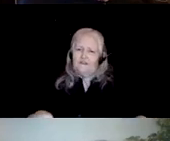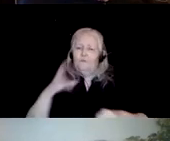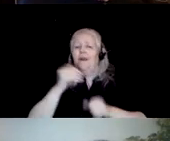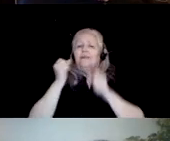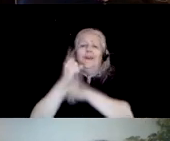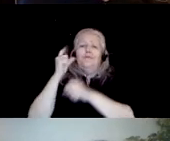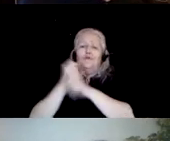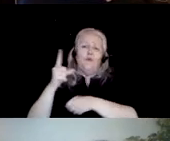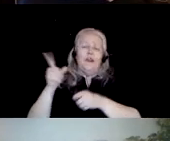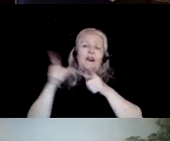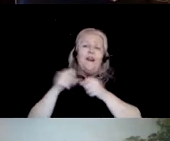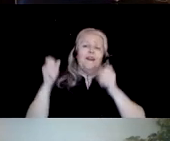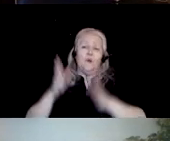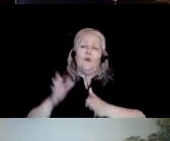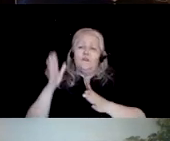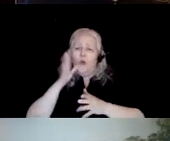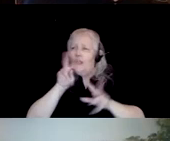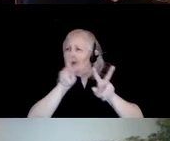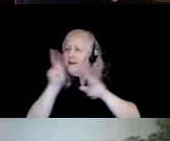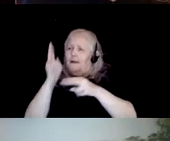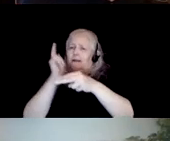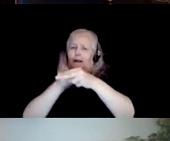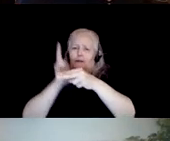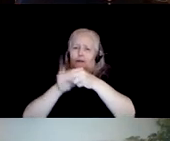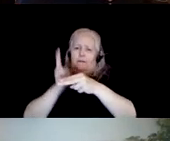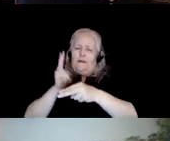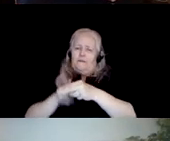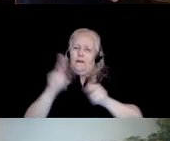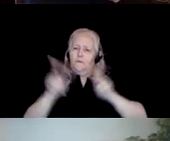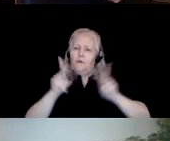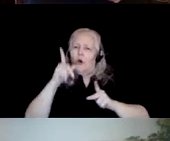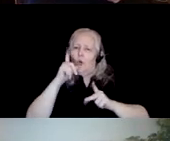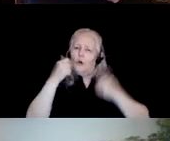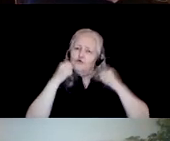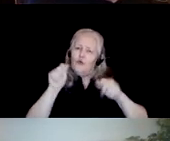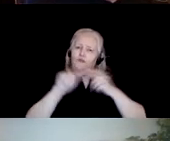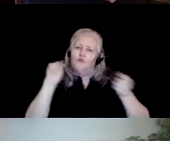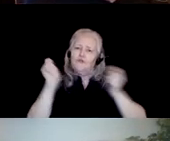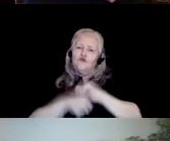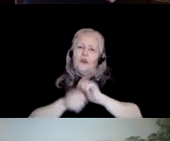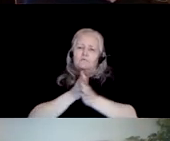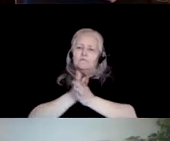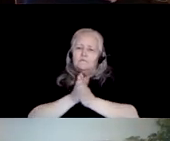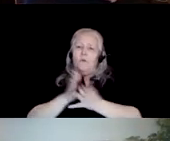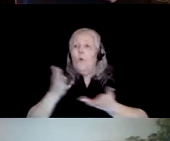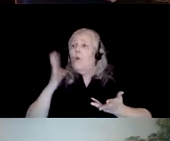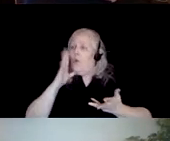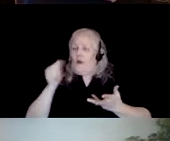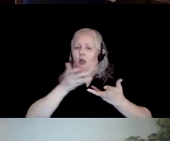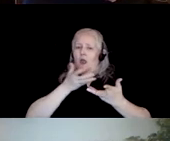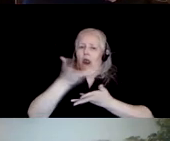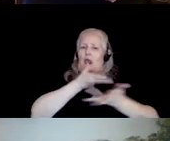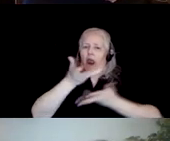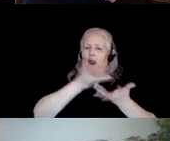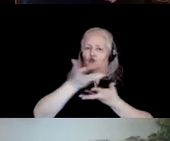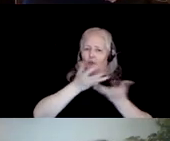other linguists for it as a way of trying to change the incentive system by, you know, maybe making some of this public engagement stuff, the kind of thing you could